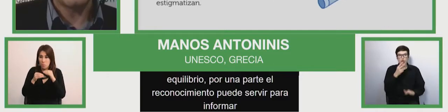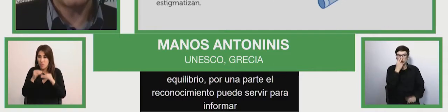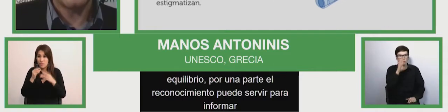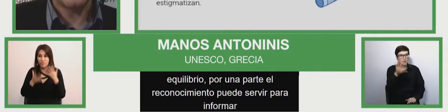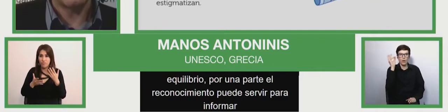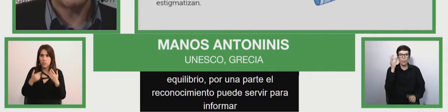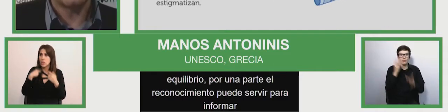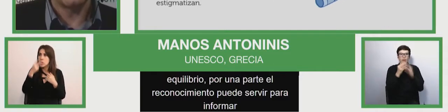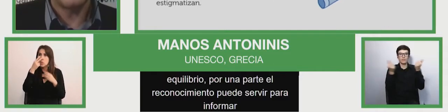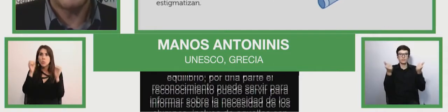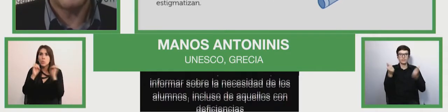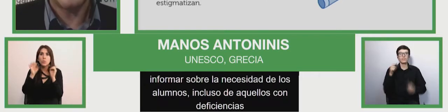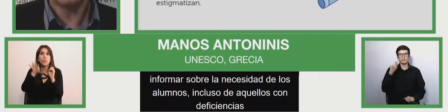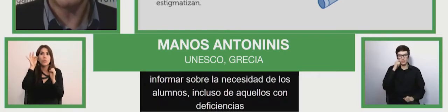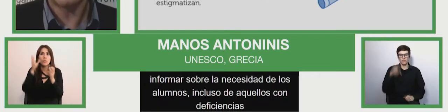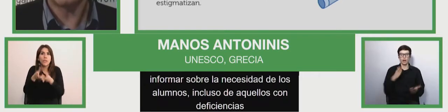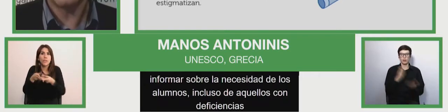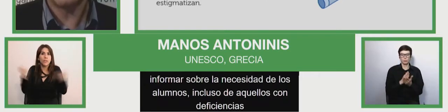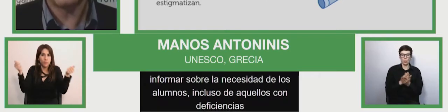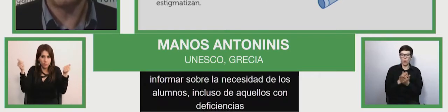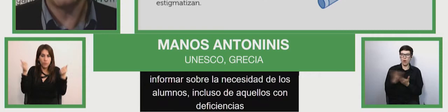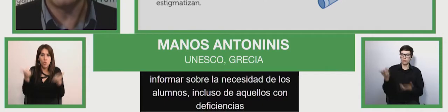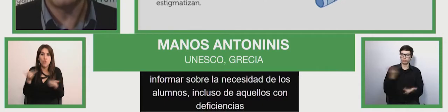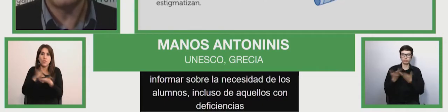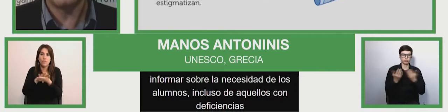undertake specific adaptations.